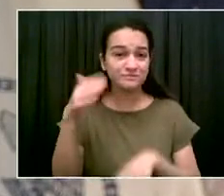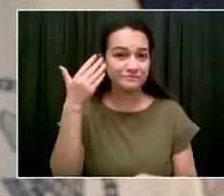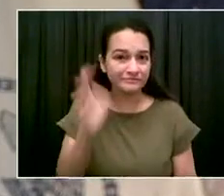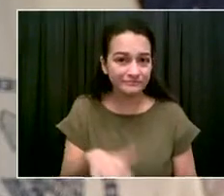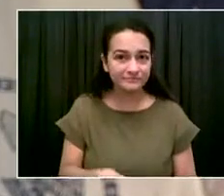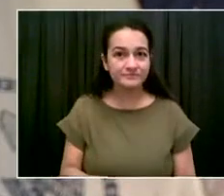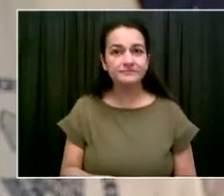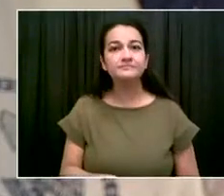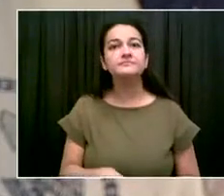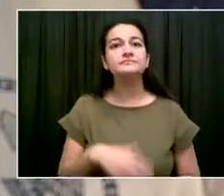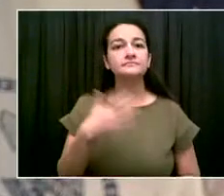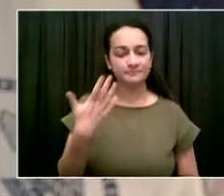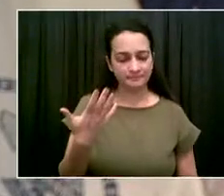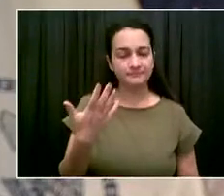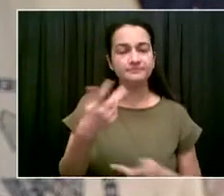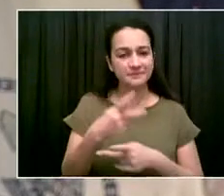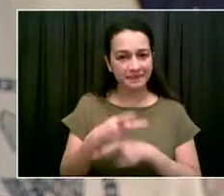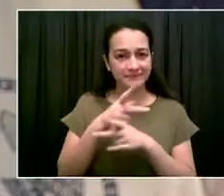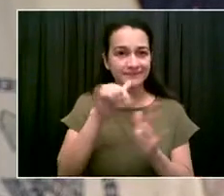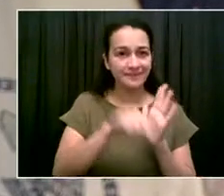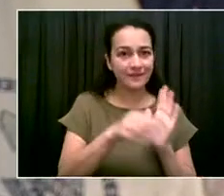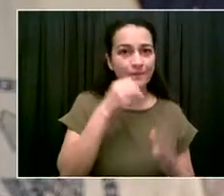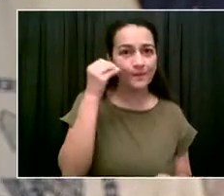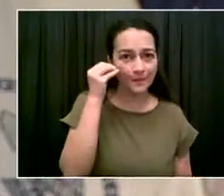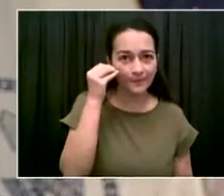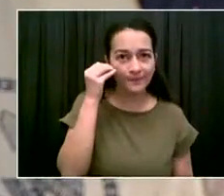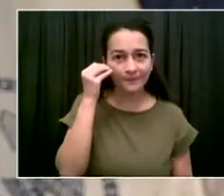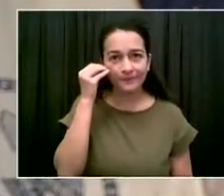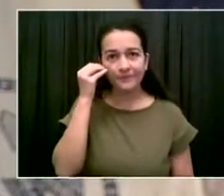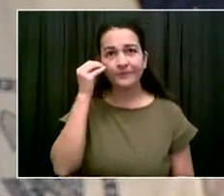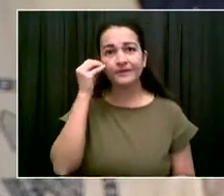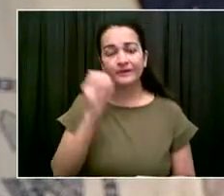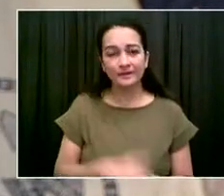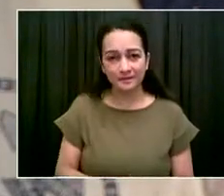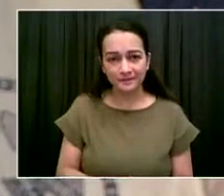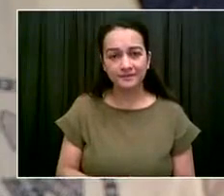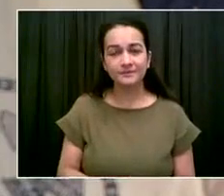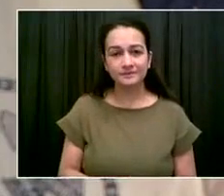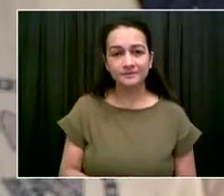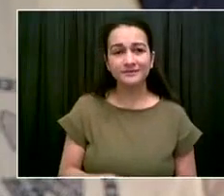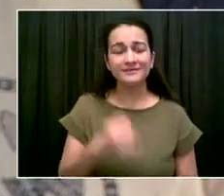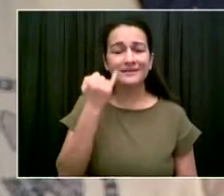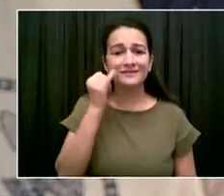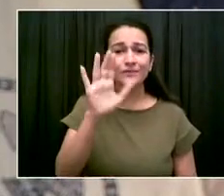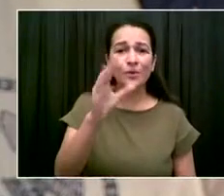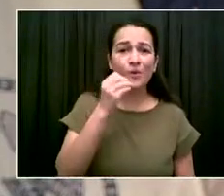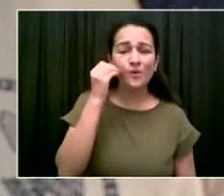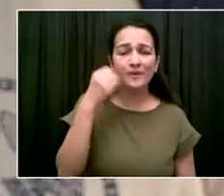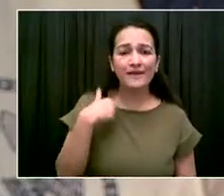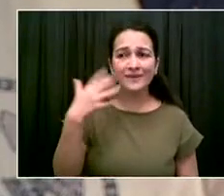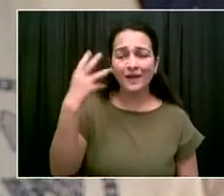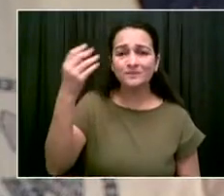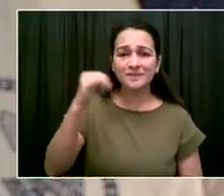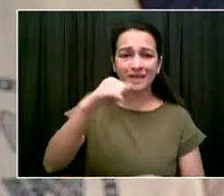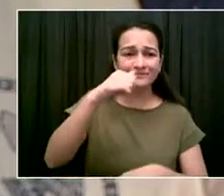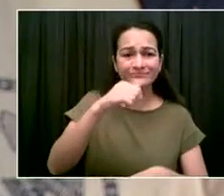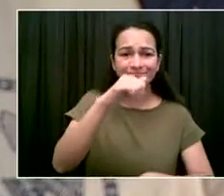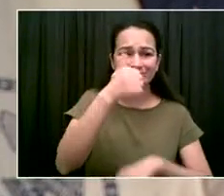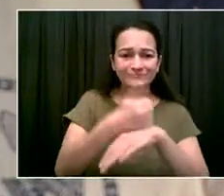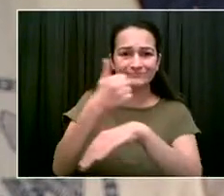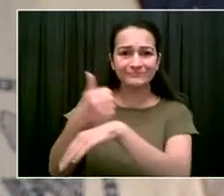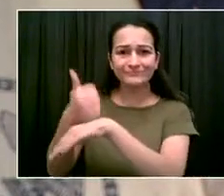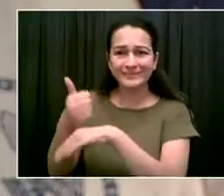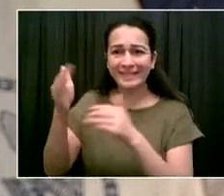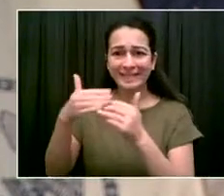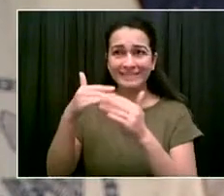high winds, please secure them now. And then tomorrow, keep an eye on neighbors, loved ones, see if they need anything. Provide